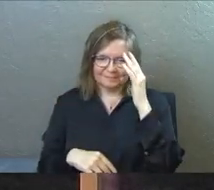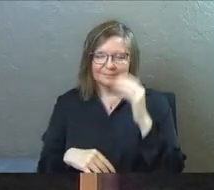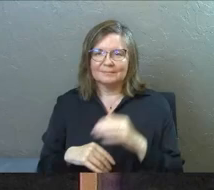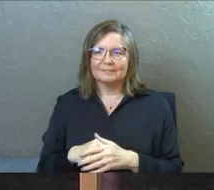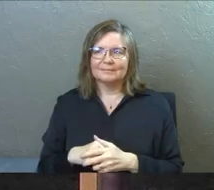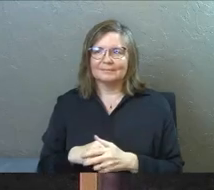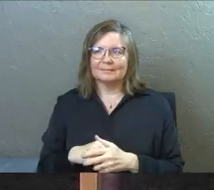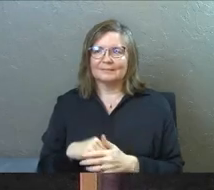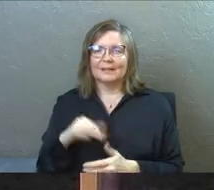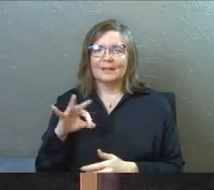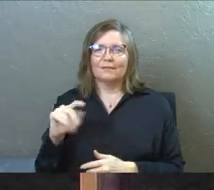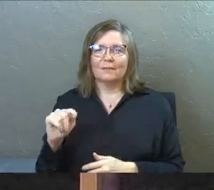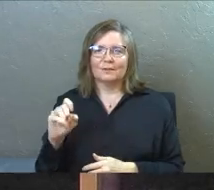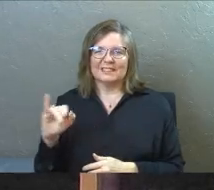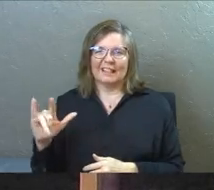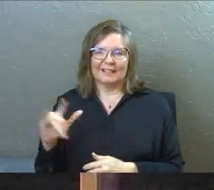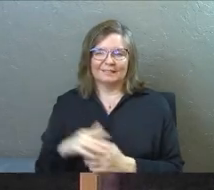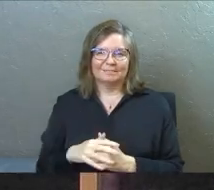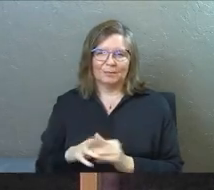It is Fort Sill.